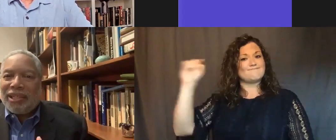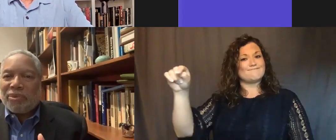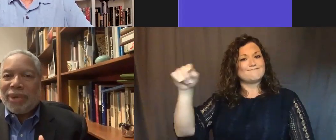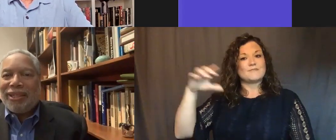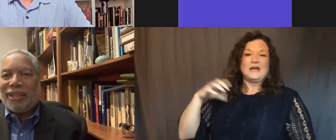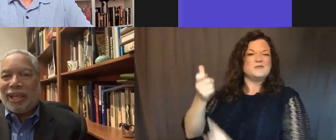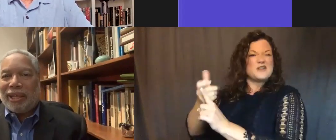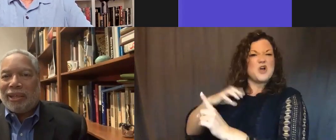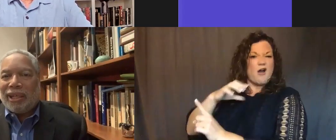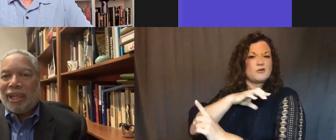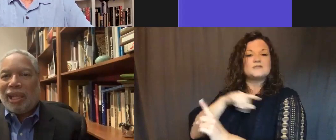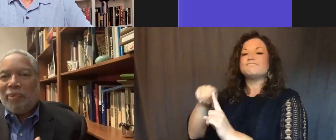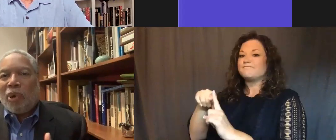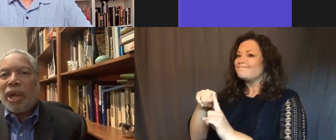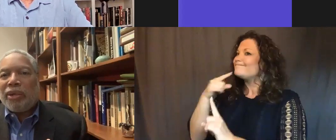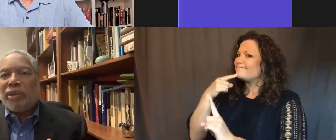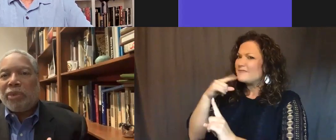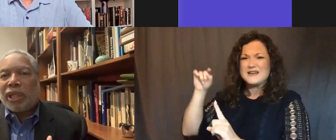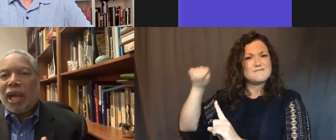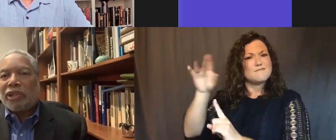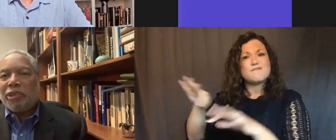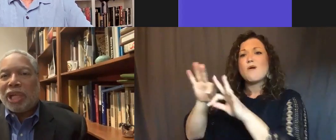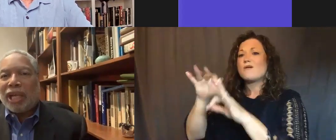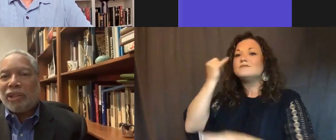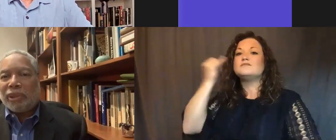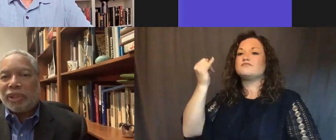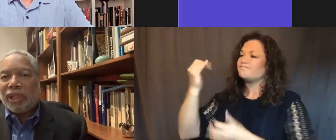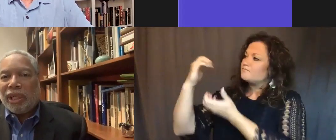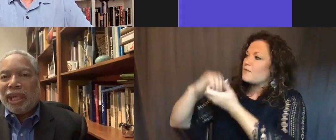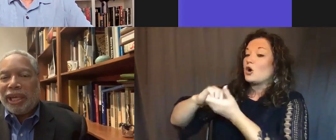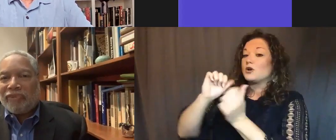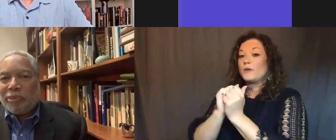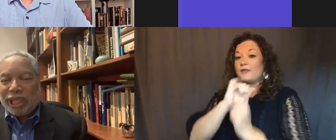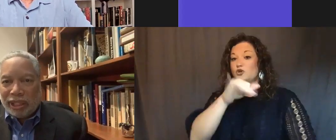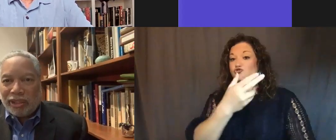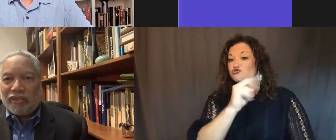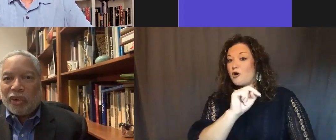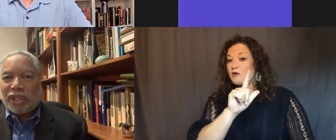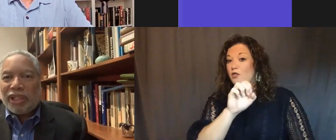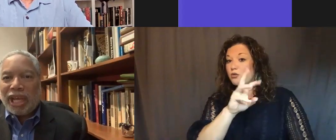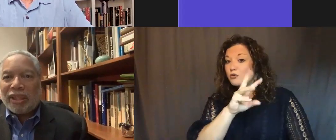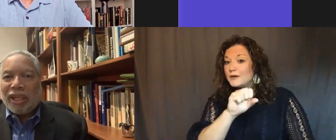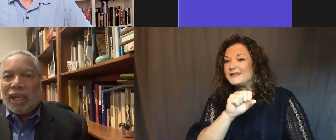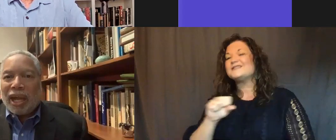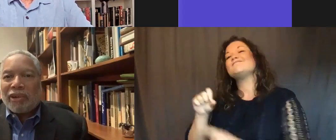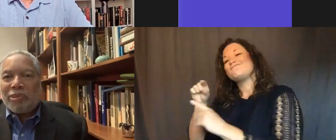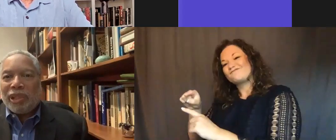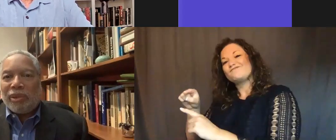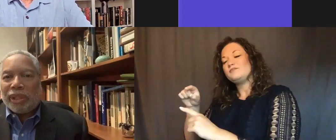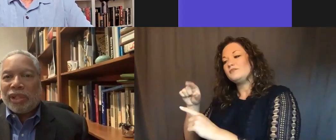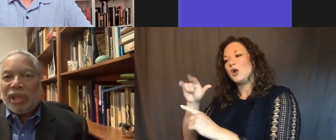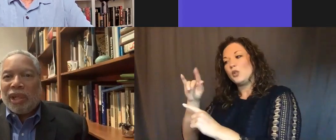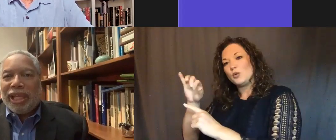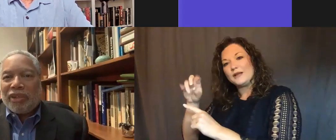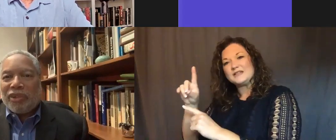began to raise it again. He partnered with Congressman John Lewis, and after Mickey Leland's unfortunate death, Congressman